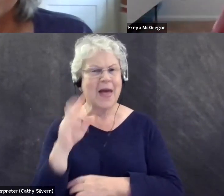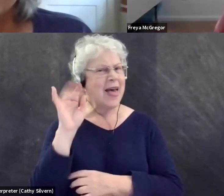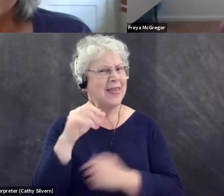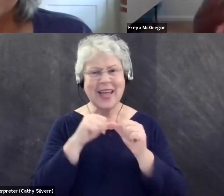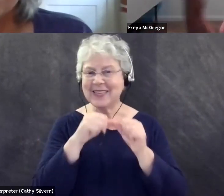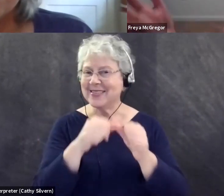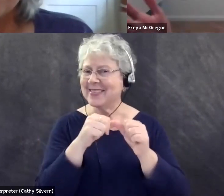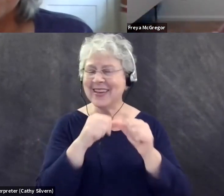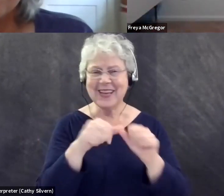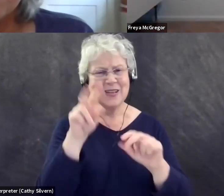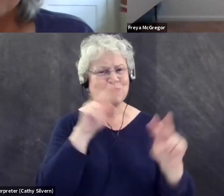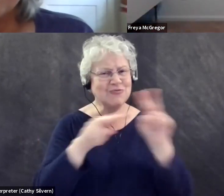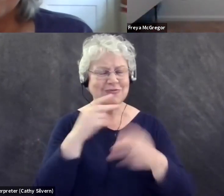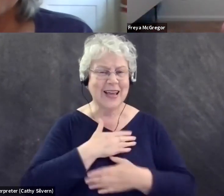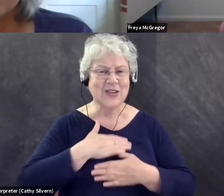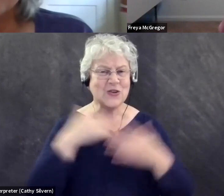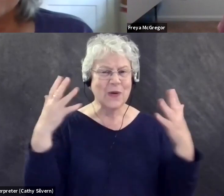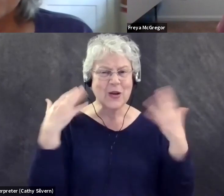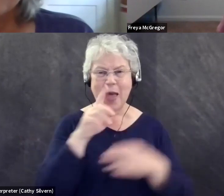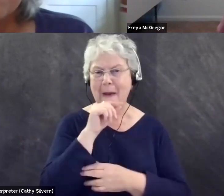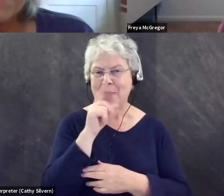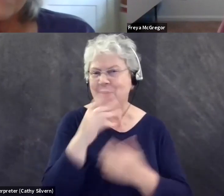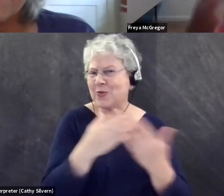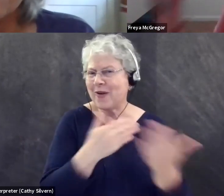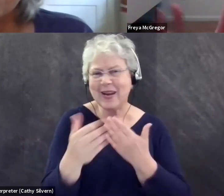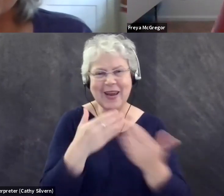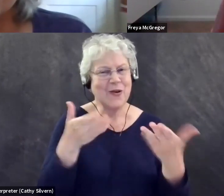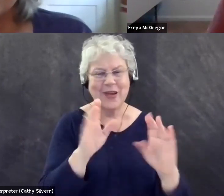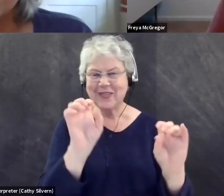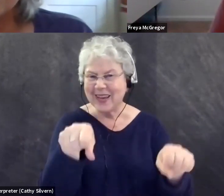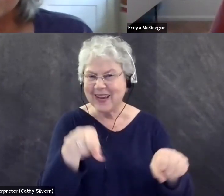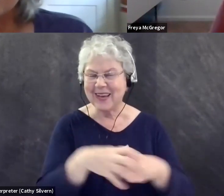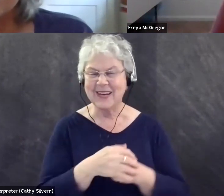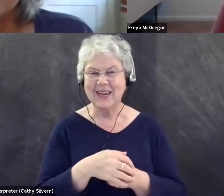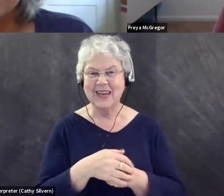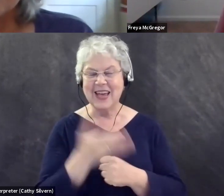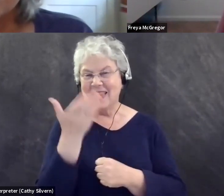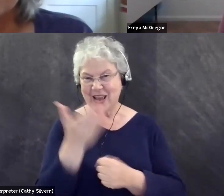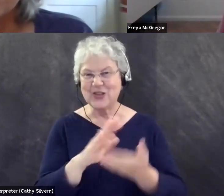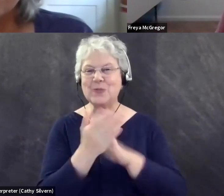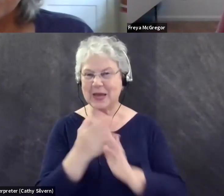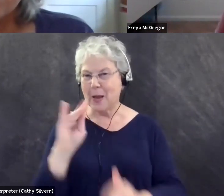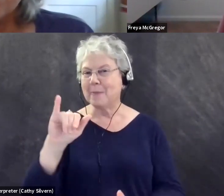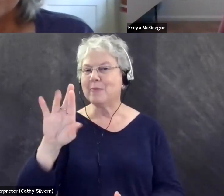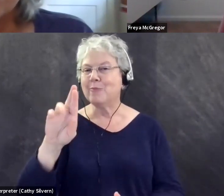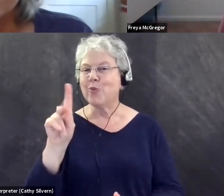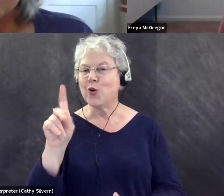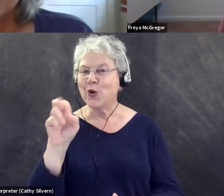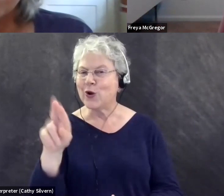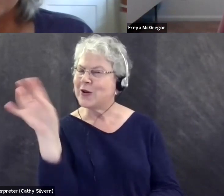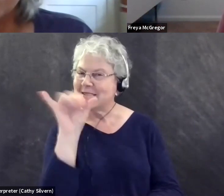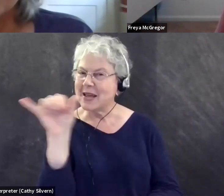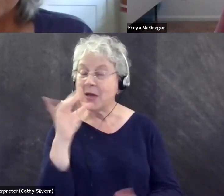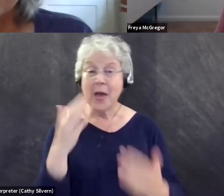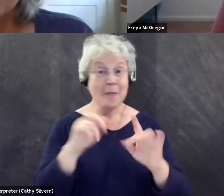as I'm concerned, if you enjoy wild birds, that's birding and you're a birder. So, um, there'll be ways, it may not be the same as it